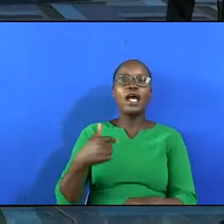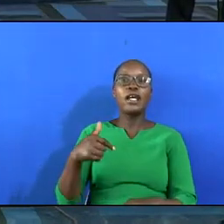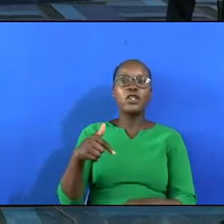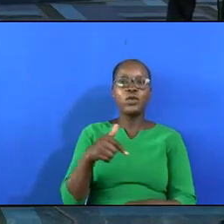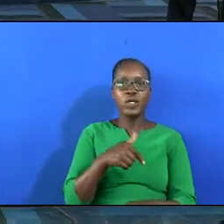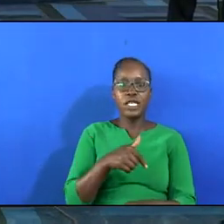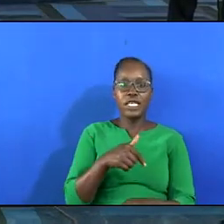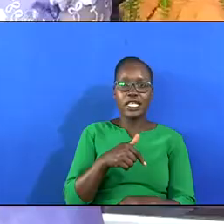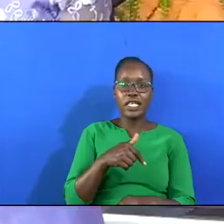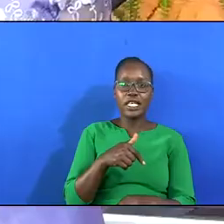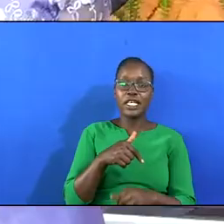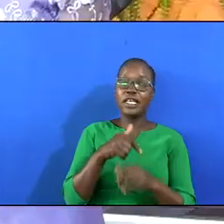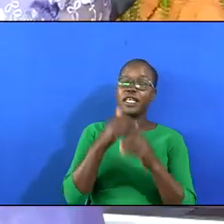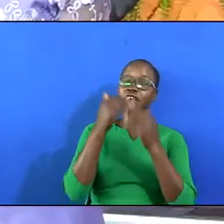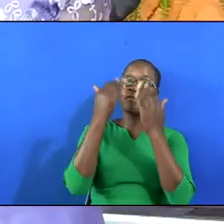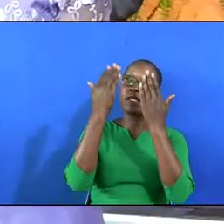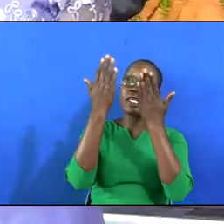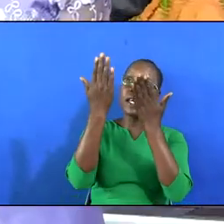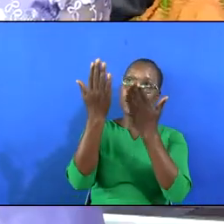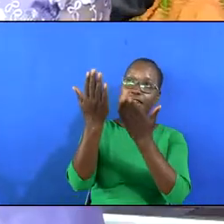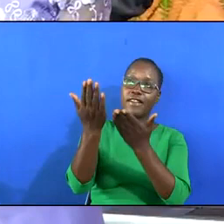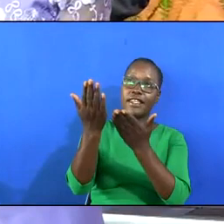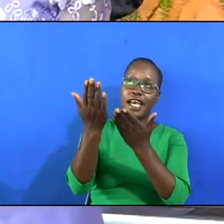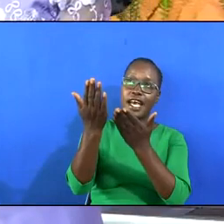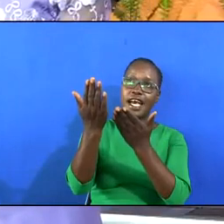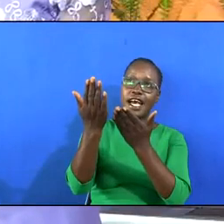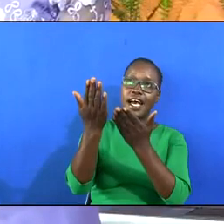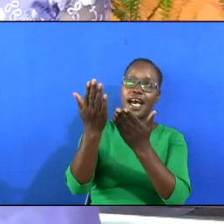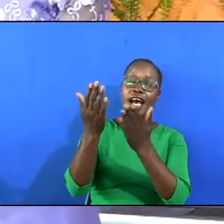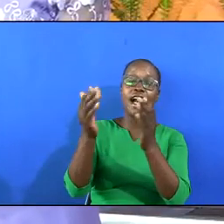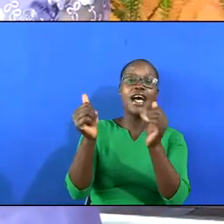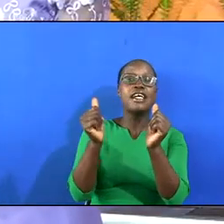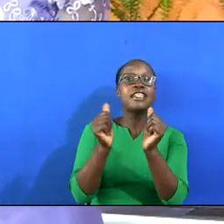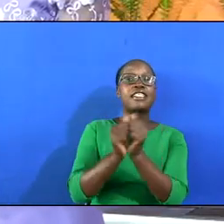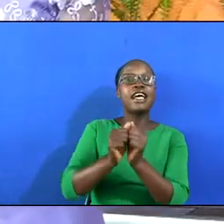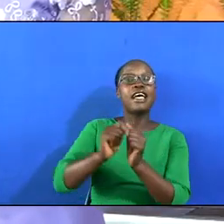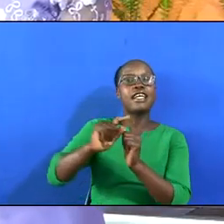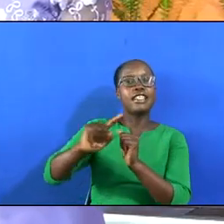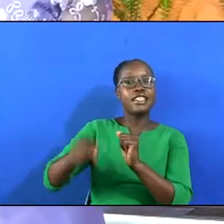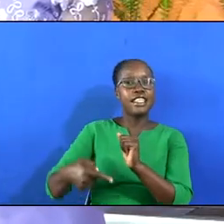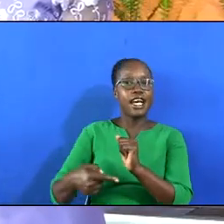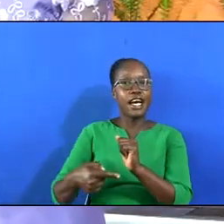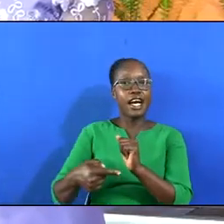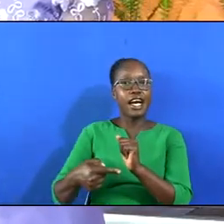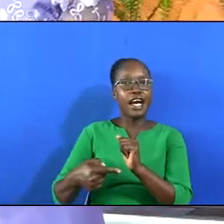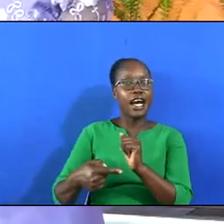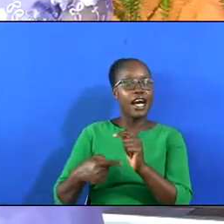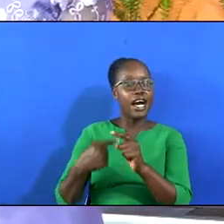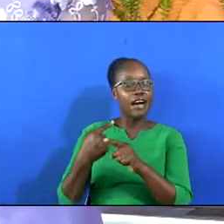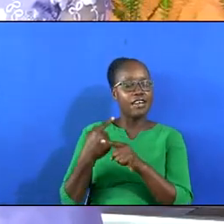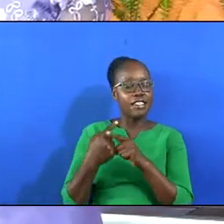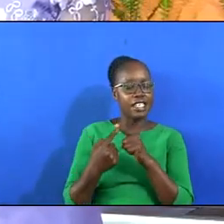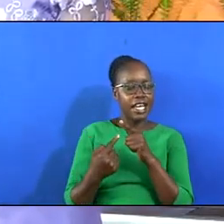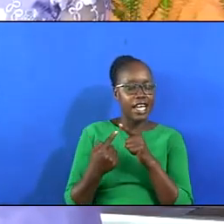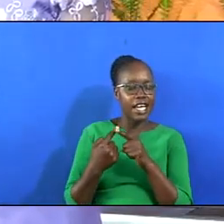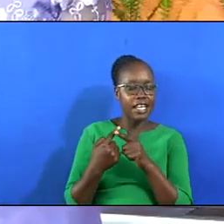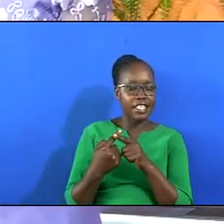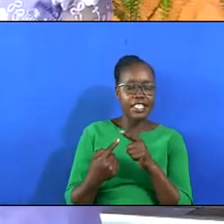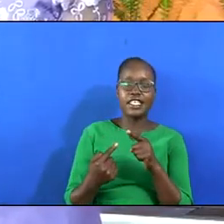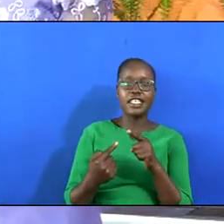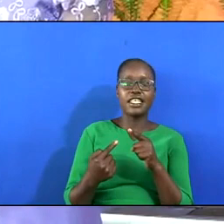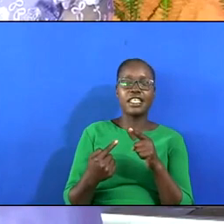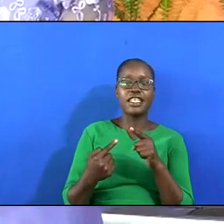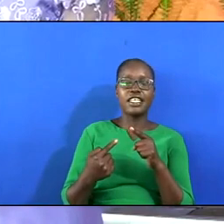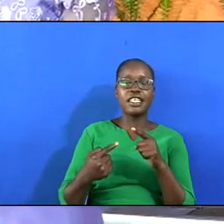When we've been there Ten thousand